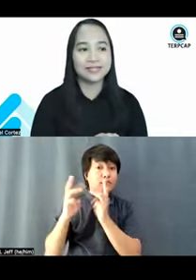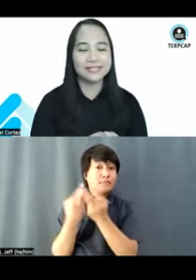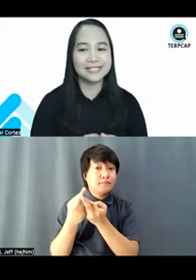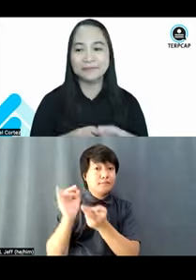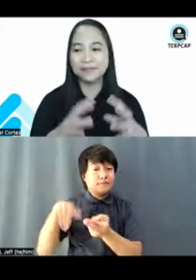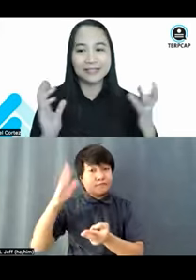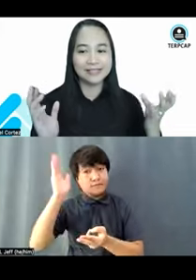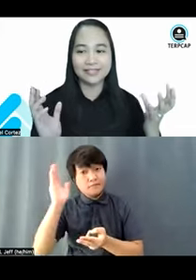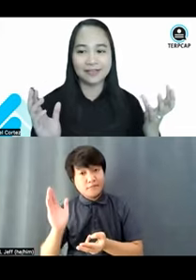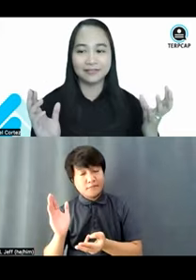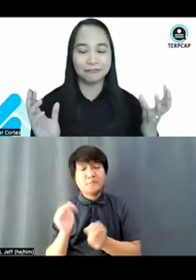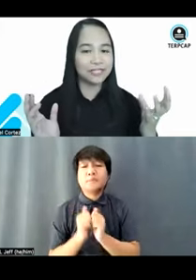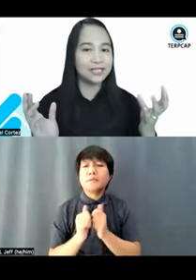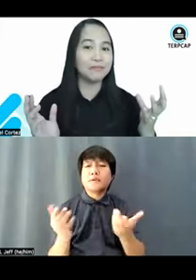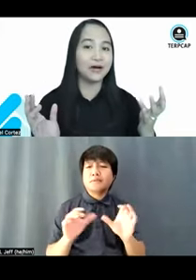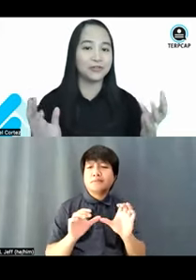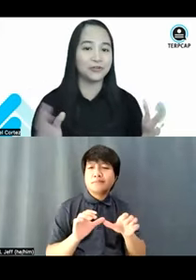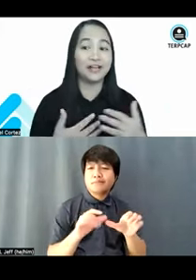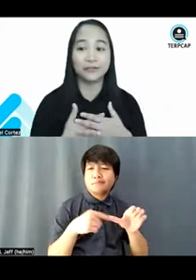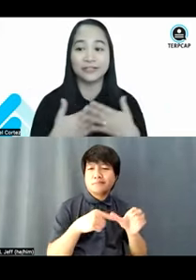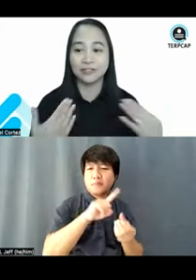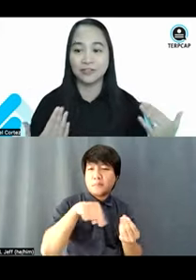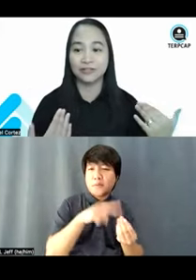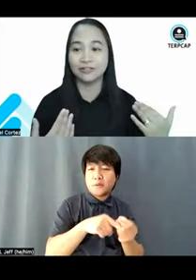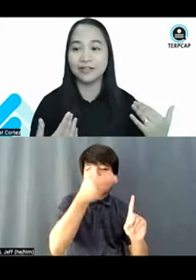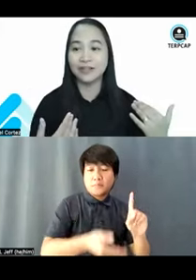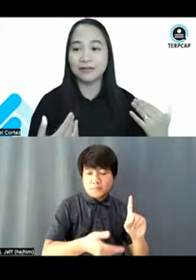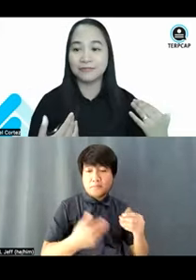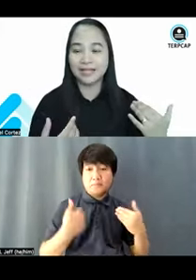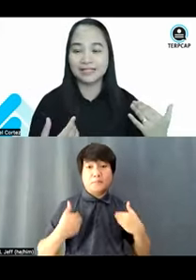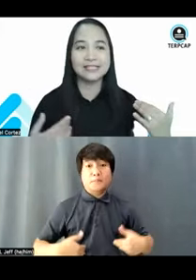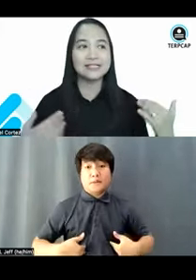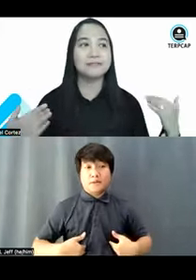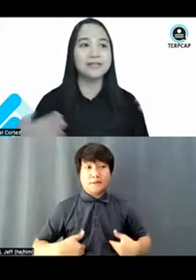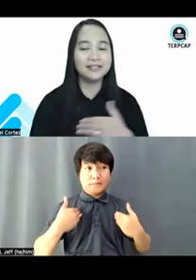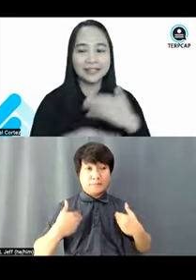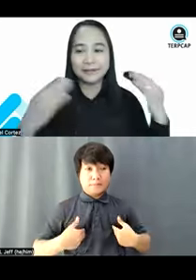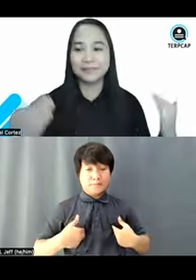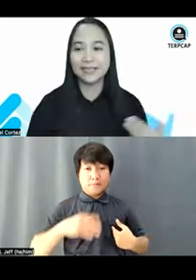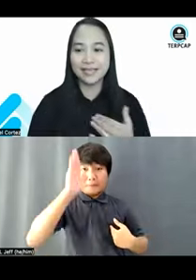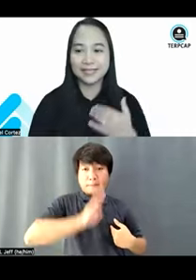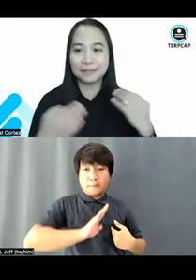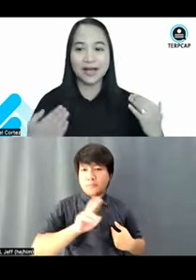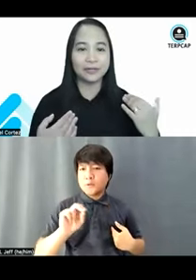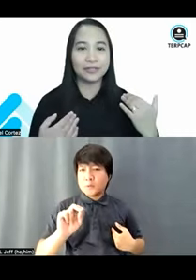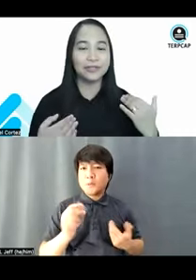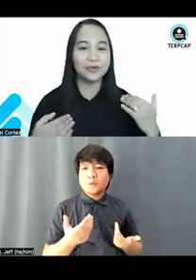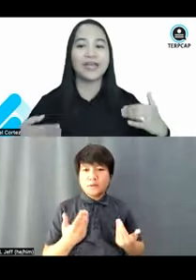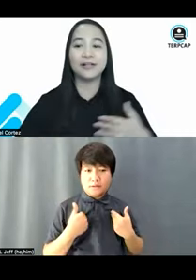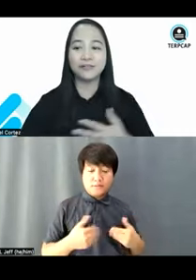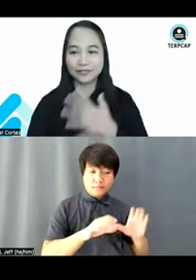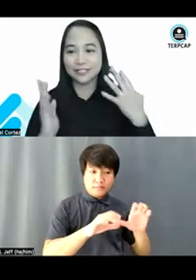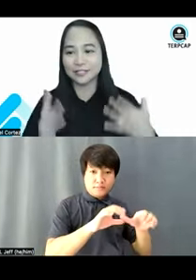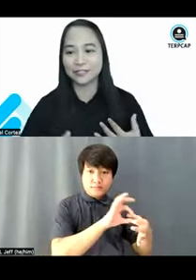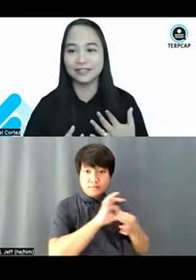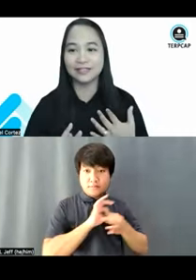disability is not really about your health condition, right? Disability is about your